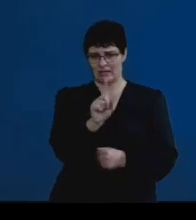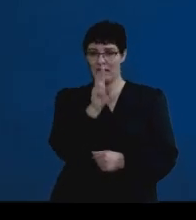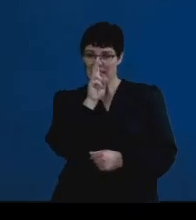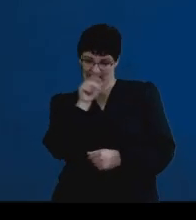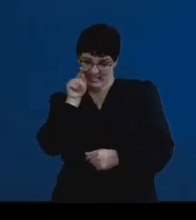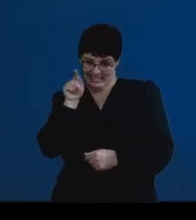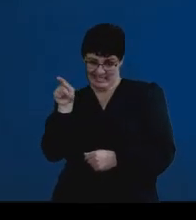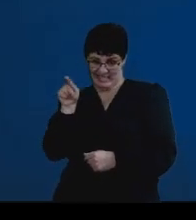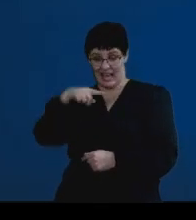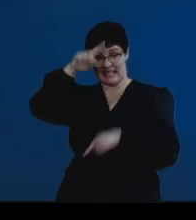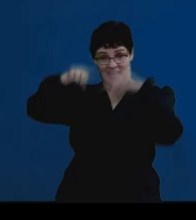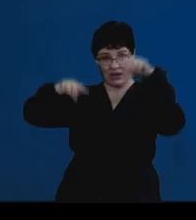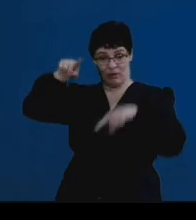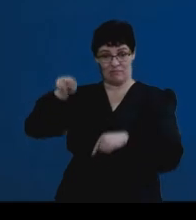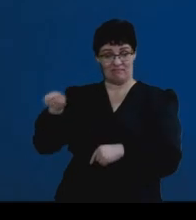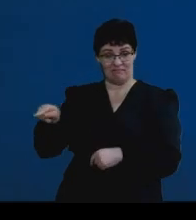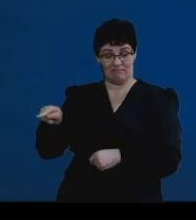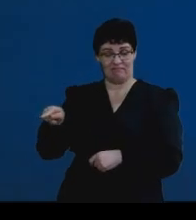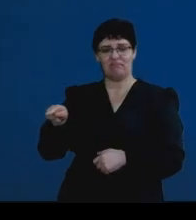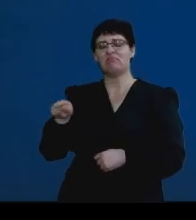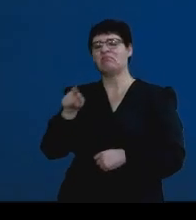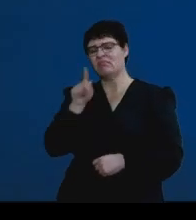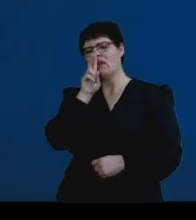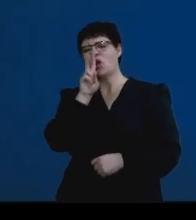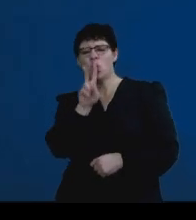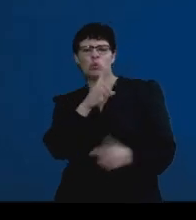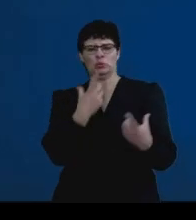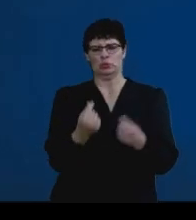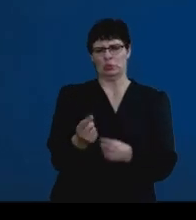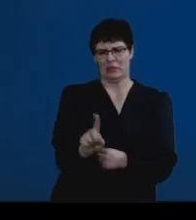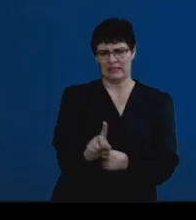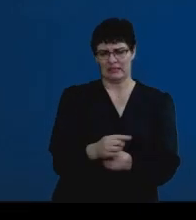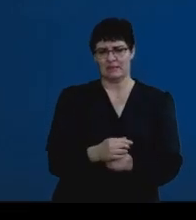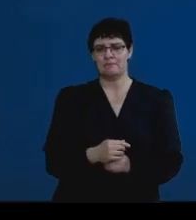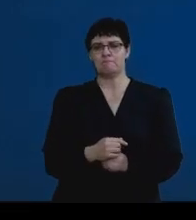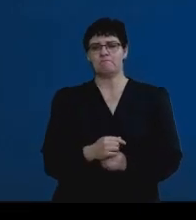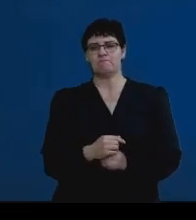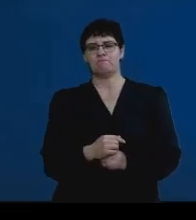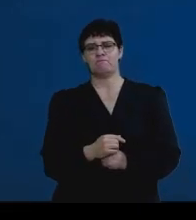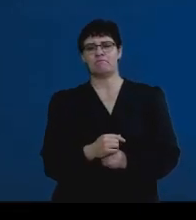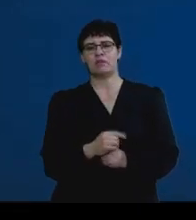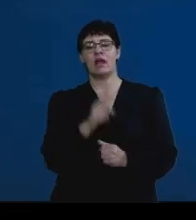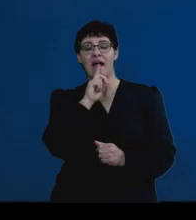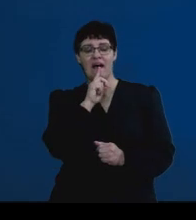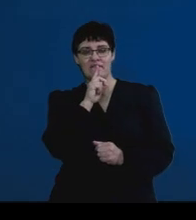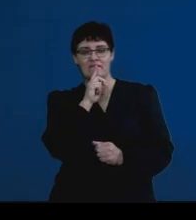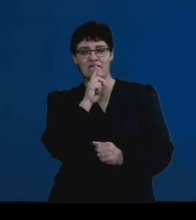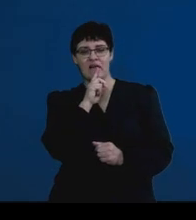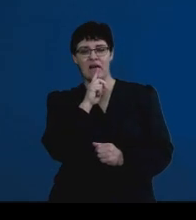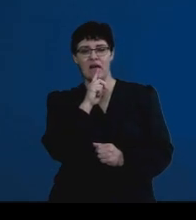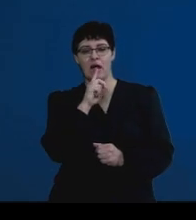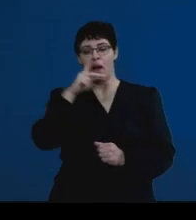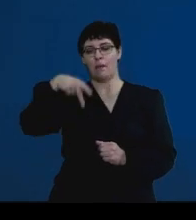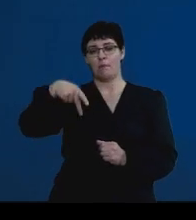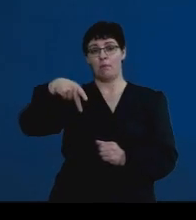this diagram here, refers to, and if you look at what it does, you will see that there is an increase in the level of